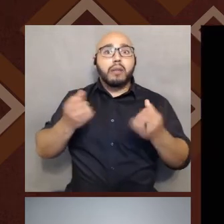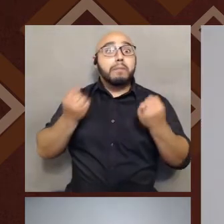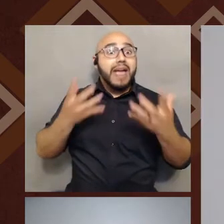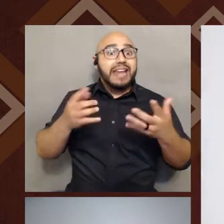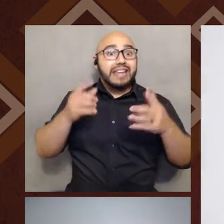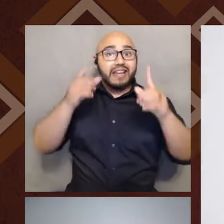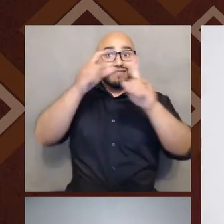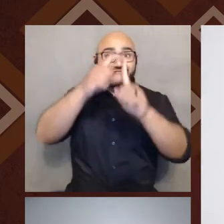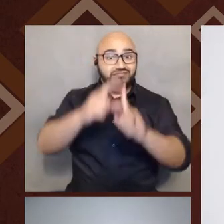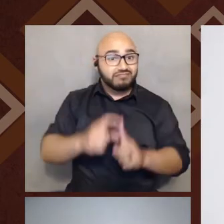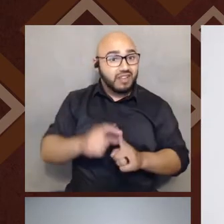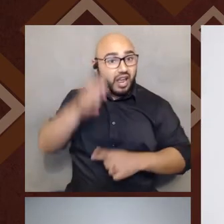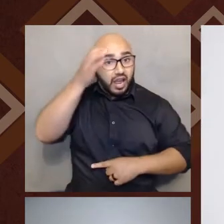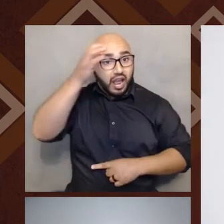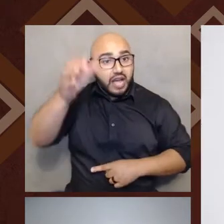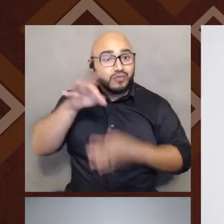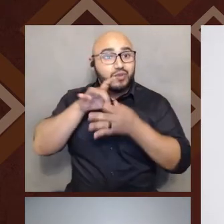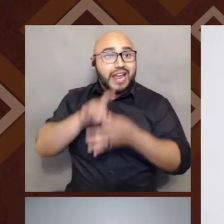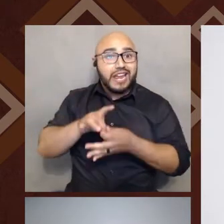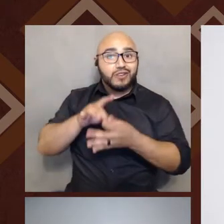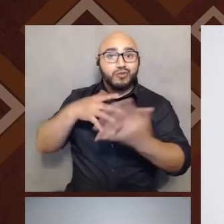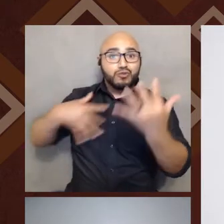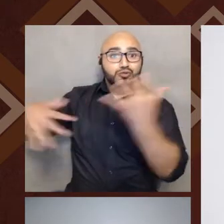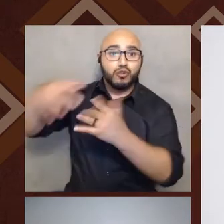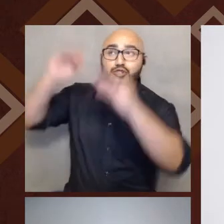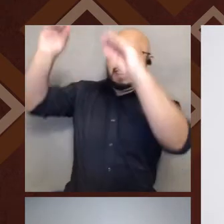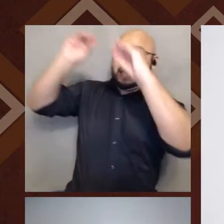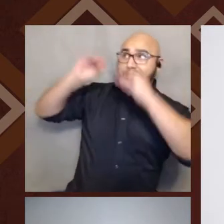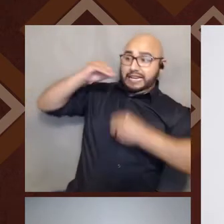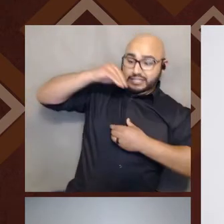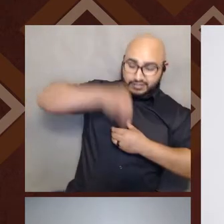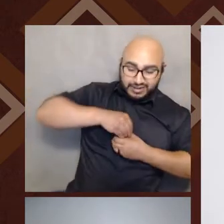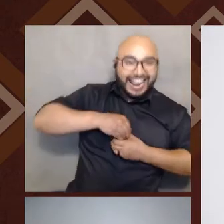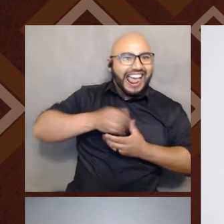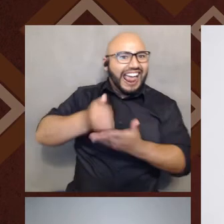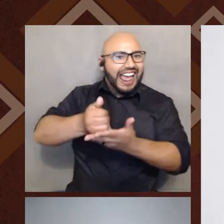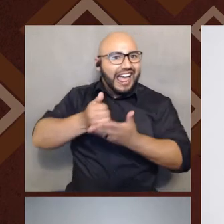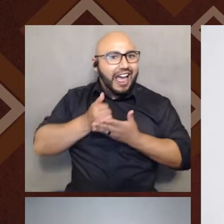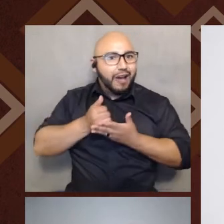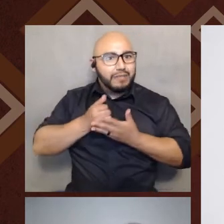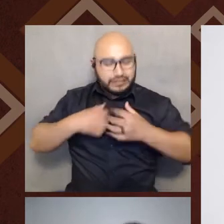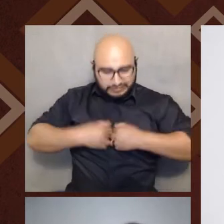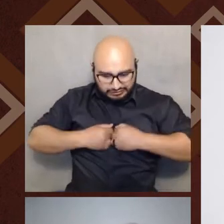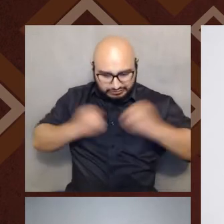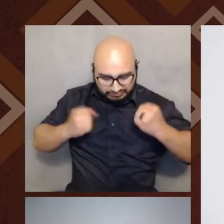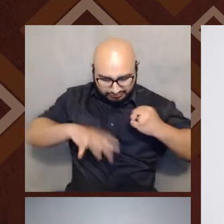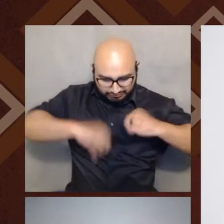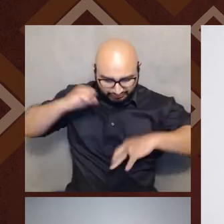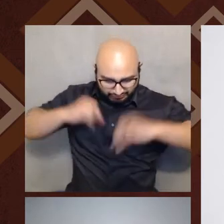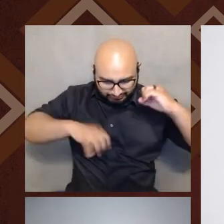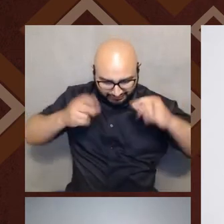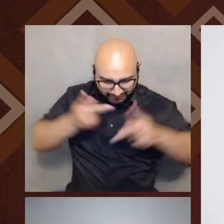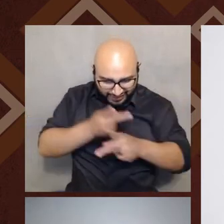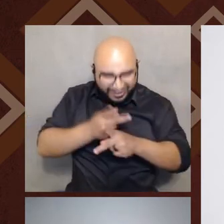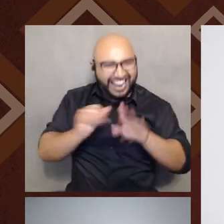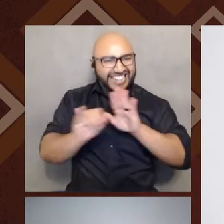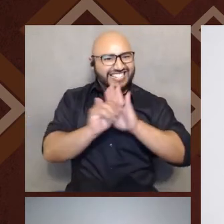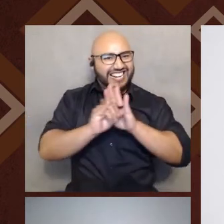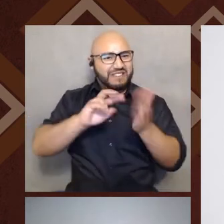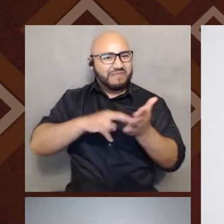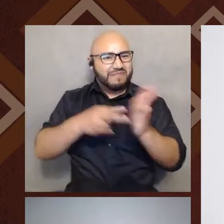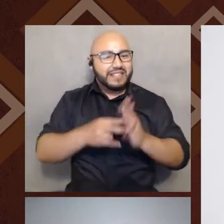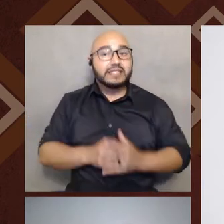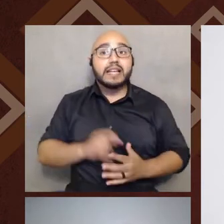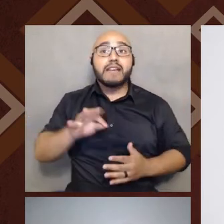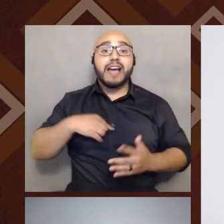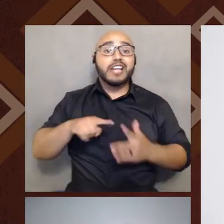socialization are going to help us unpack what identity actually means. So if I start with kind